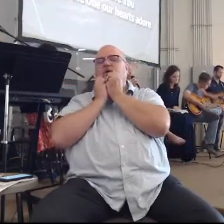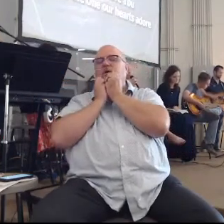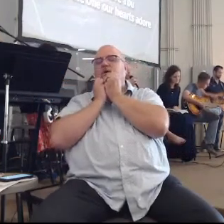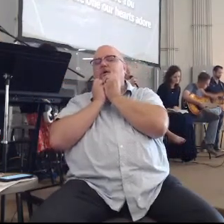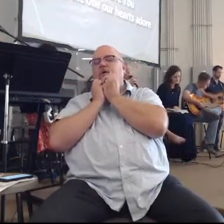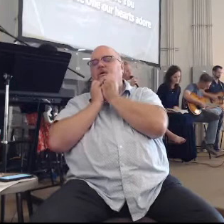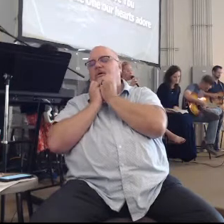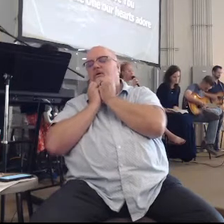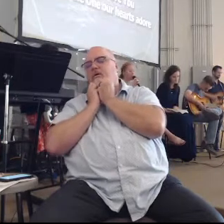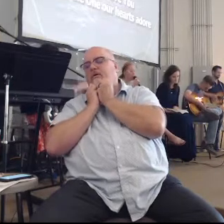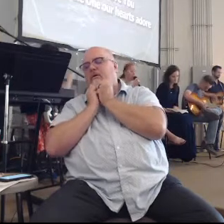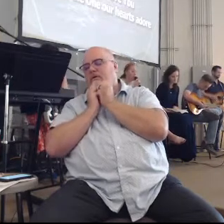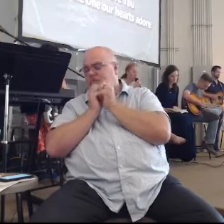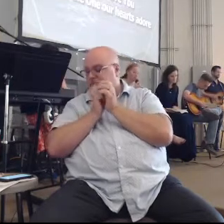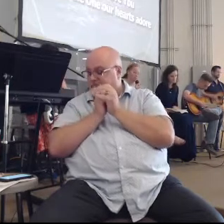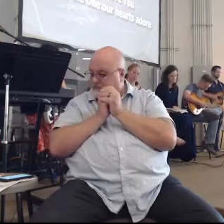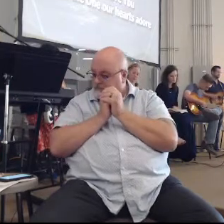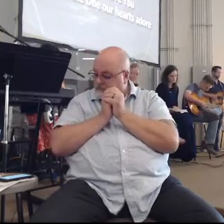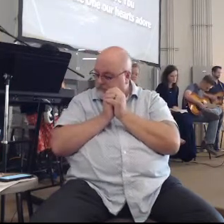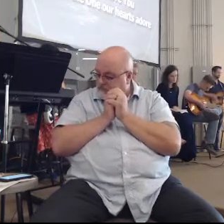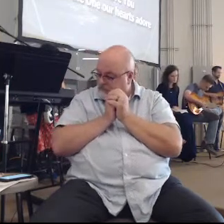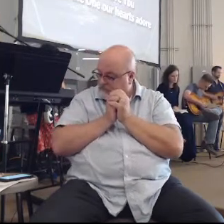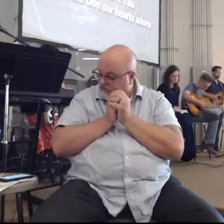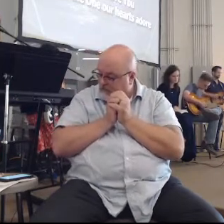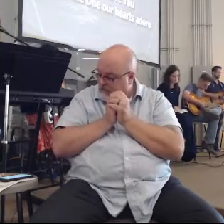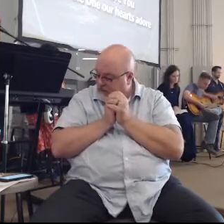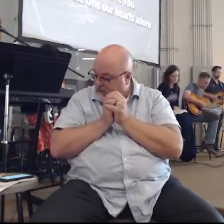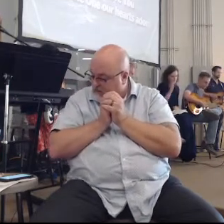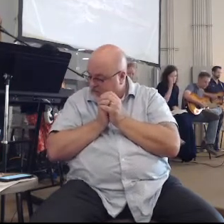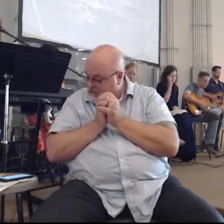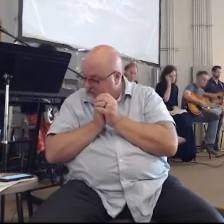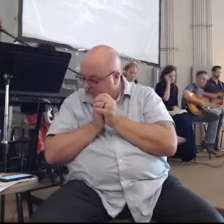-dol You are Ida Your